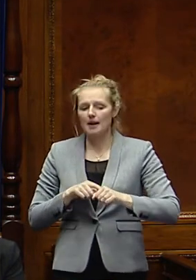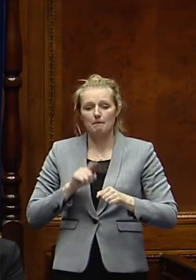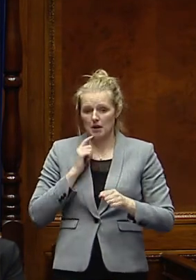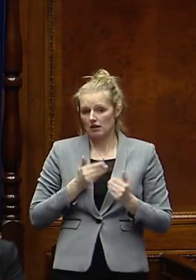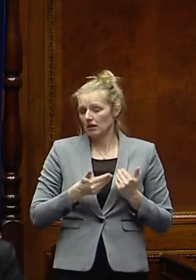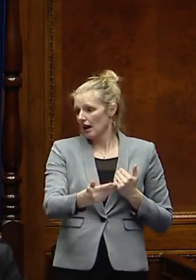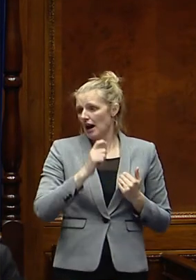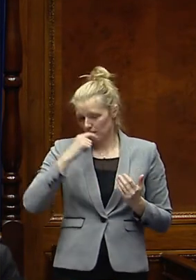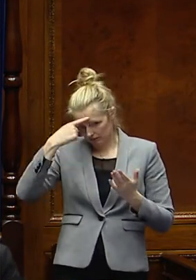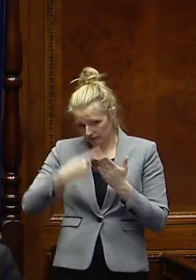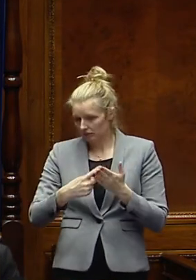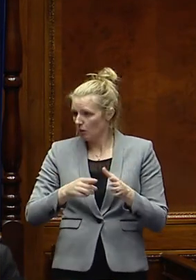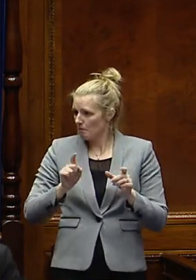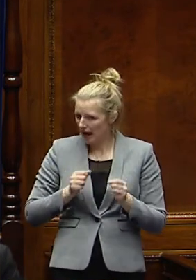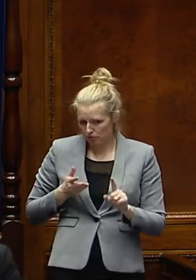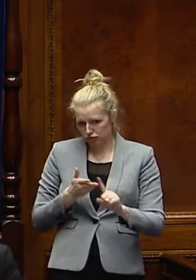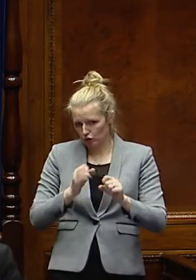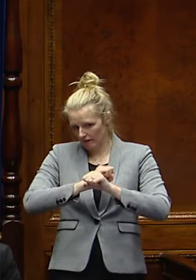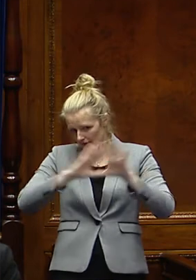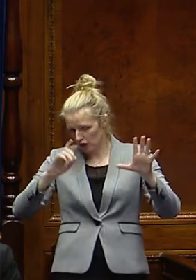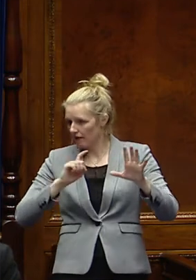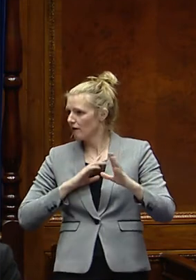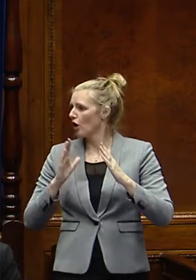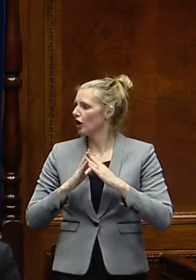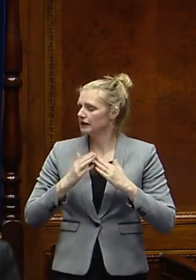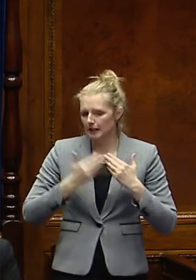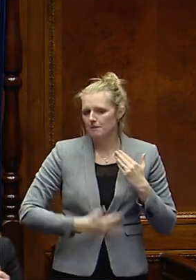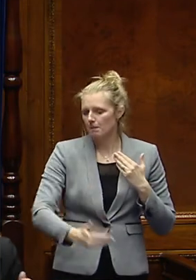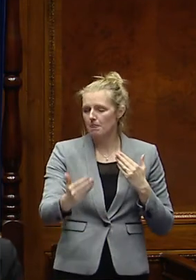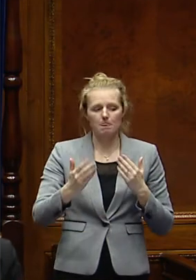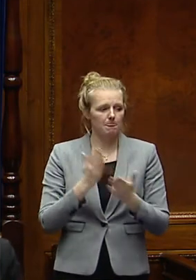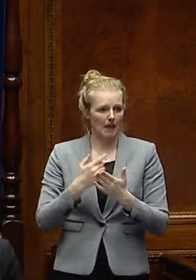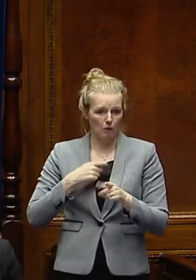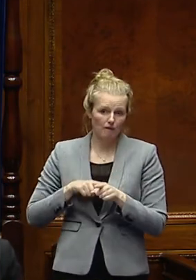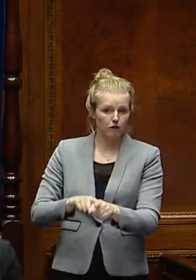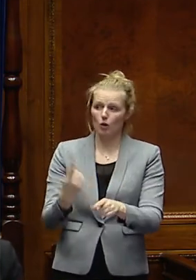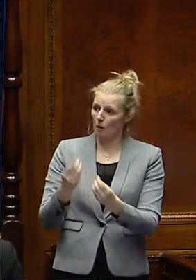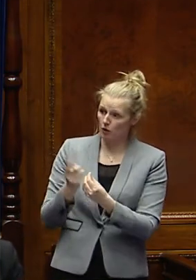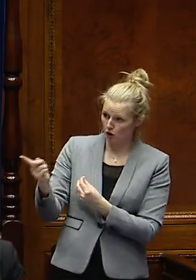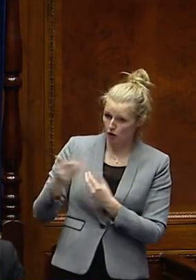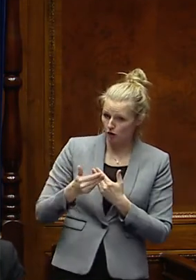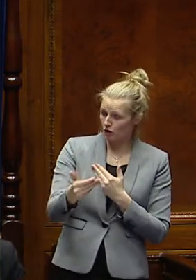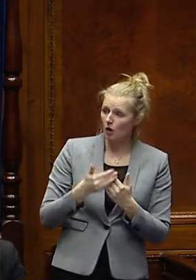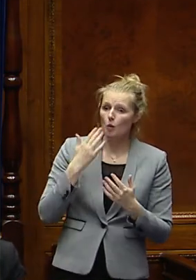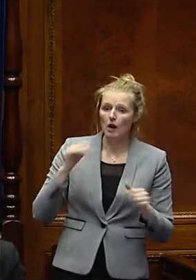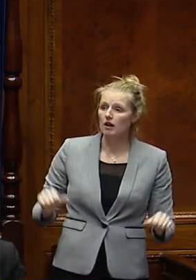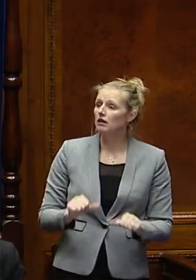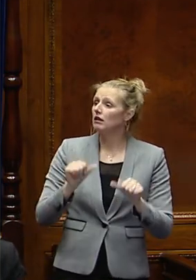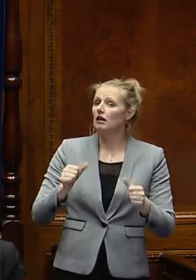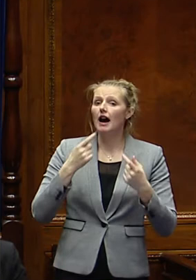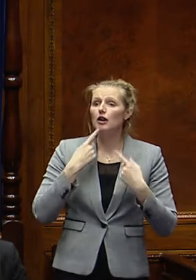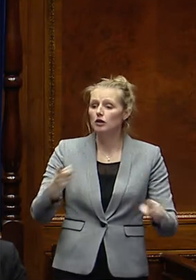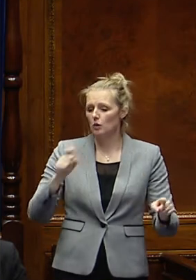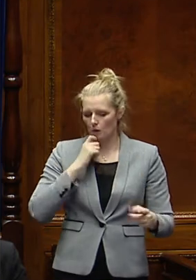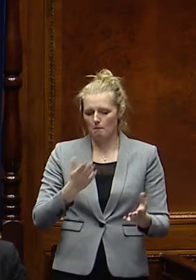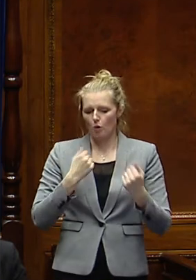coming weeks in terms of what my approach and vision will be in the time ahead. again, I will follow that up with you and once I make that announcement there will